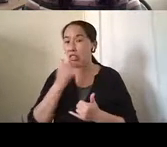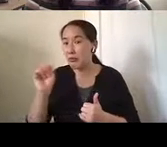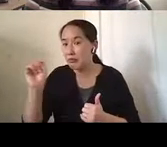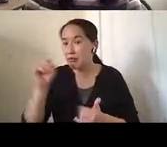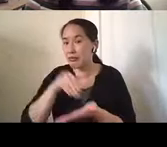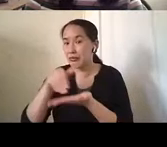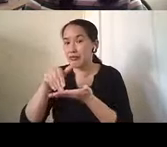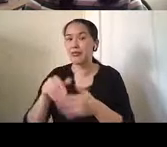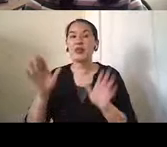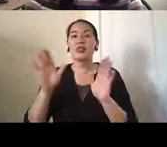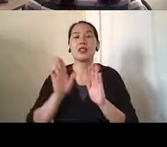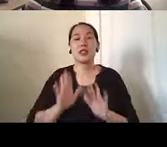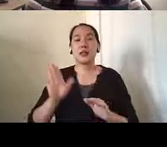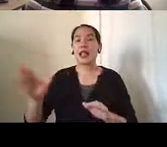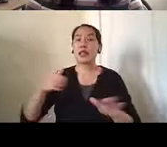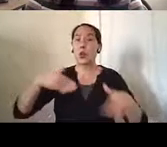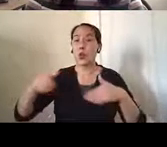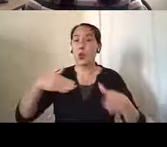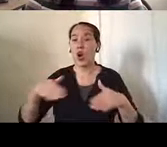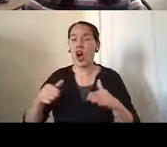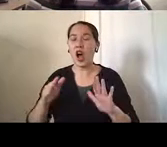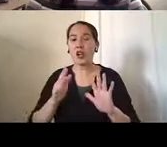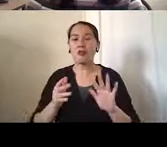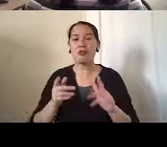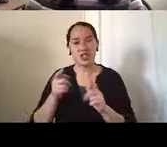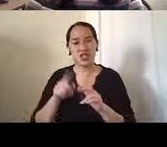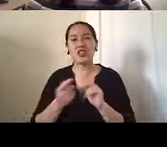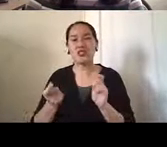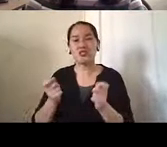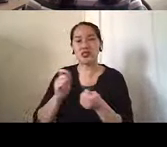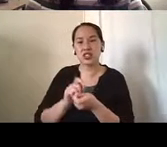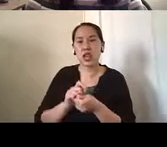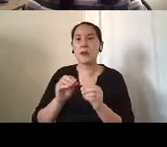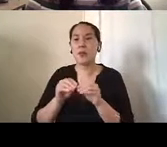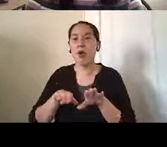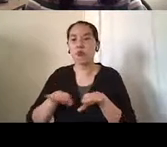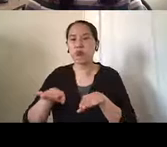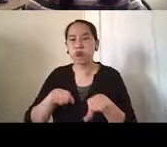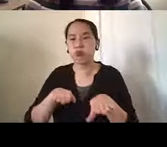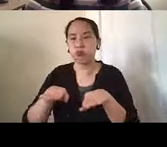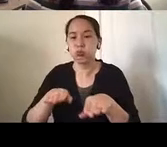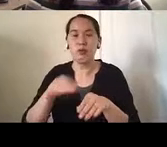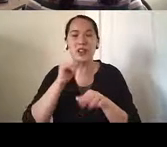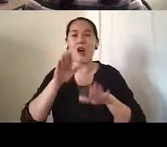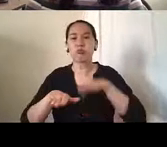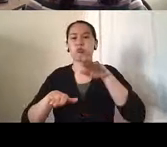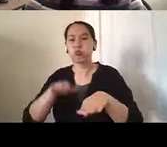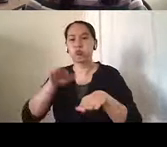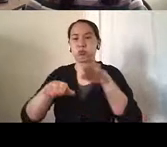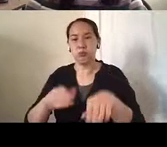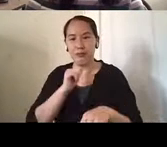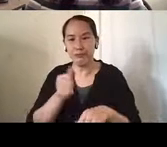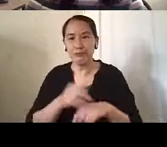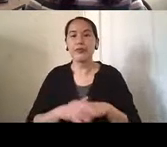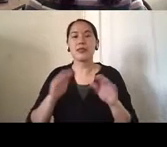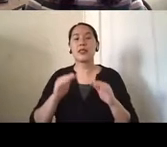around this time. Um, he would shuffle his feet and start to need to use a walker to ambulate. At this point, the caregivers, uh,